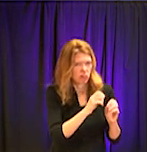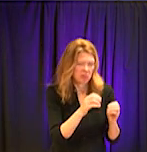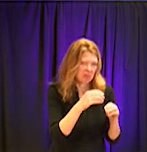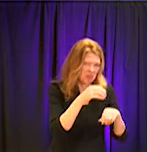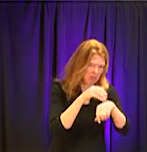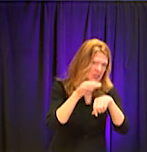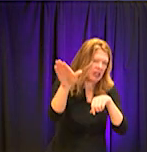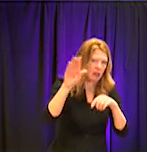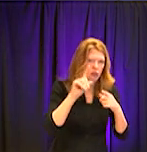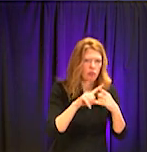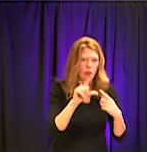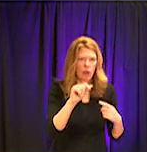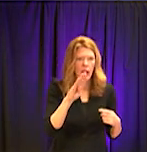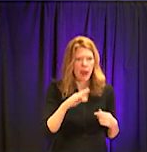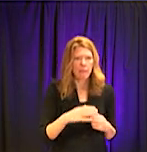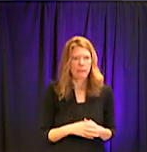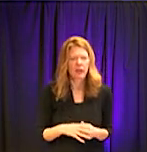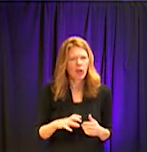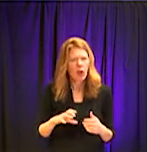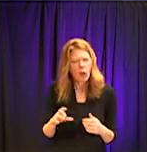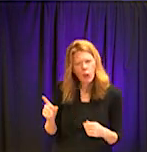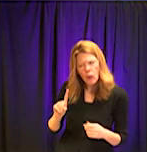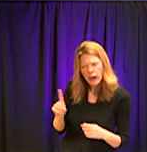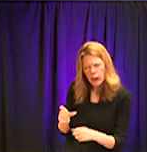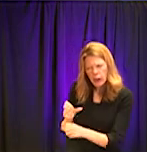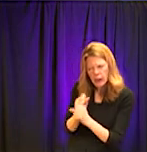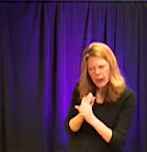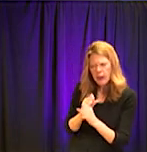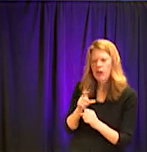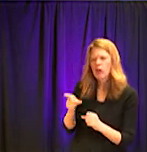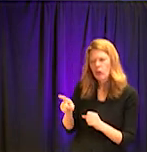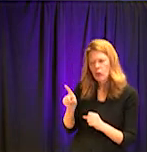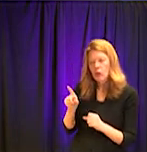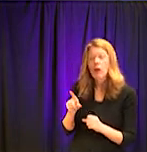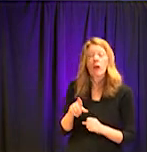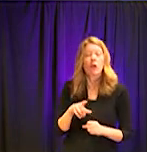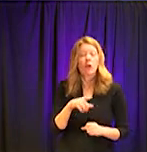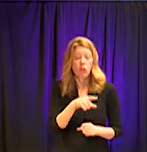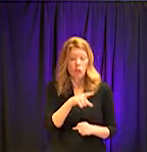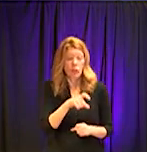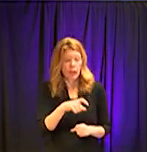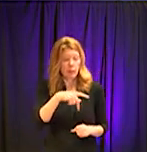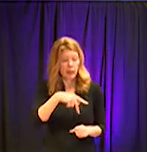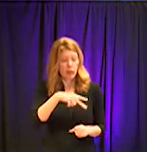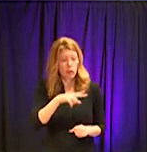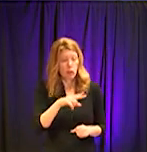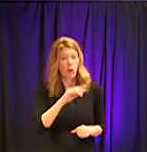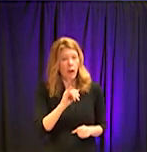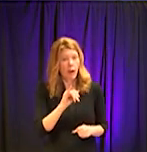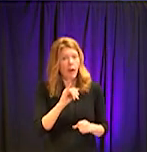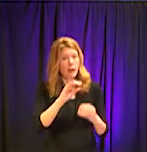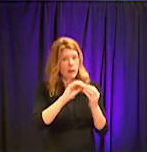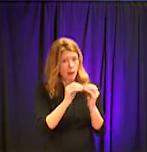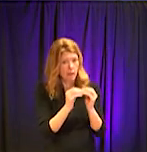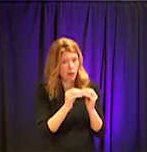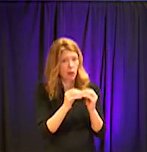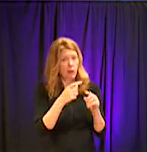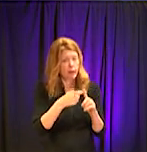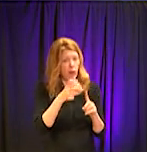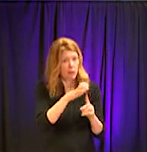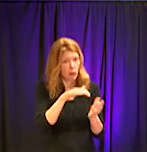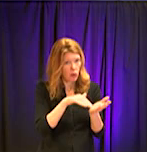doctor or to an emergency room to get that they have to have that PUI number that they would receive from their physician. And then, um,